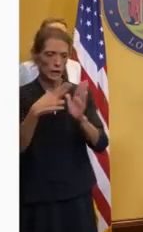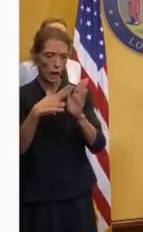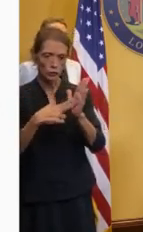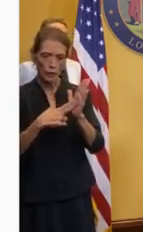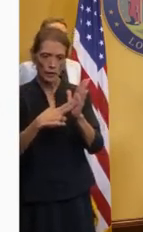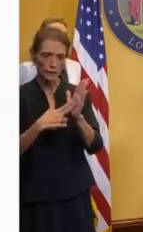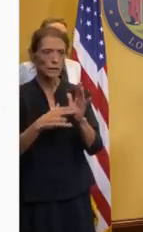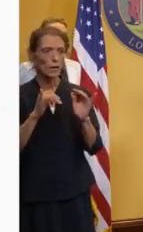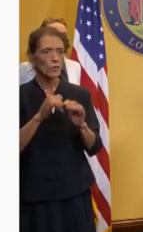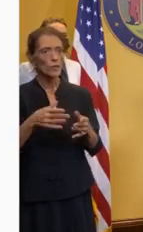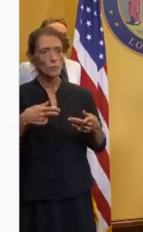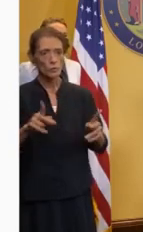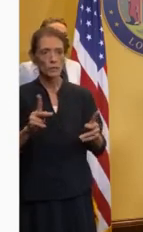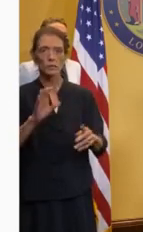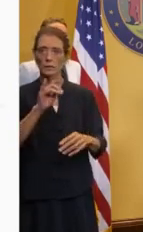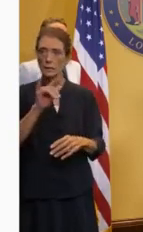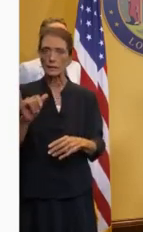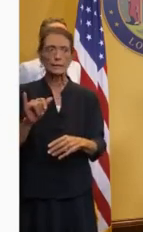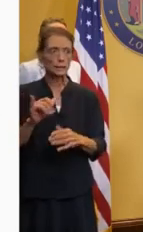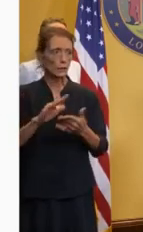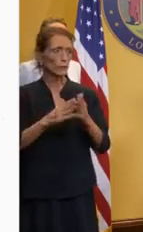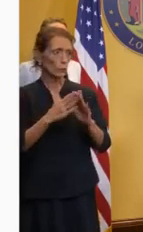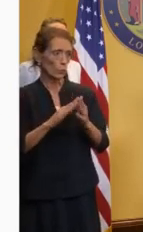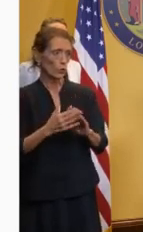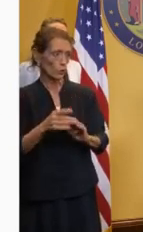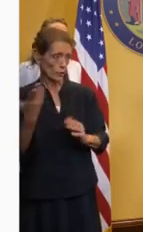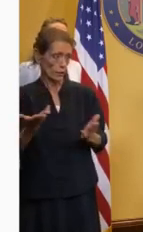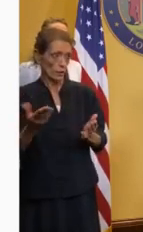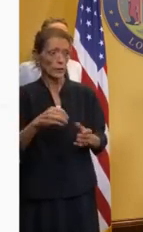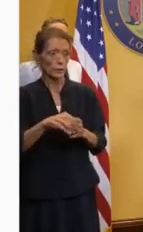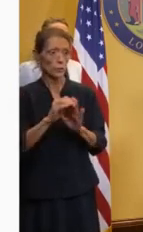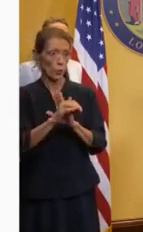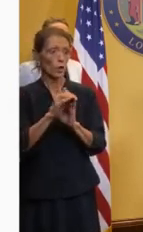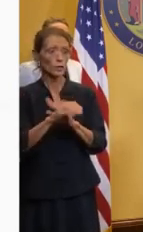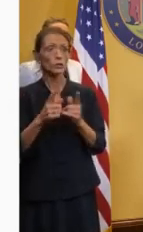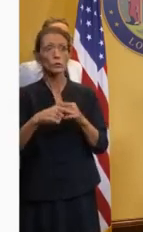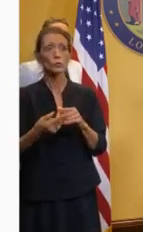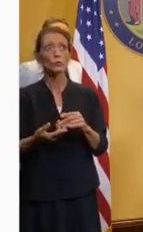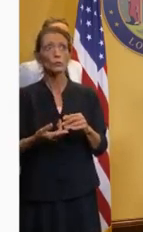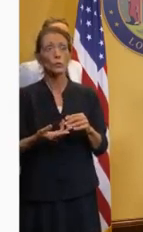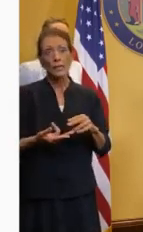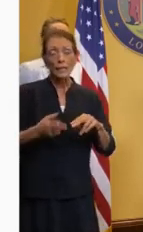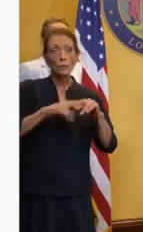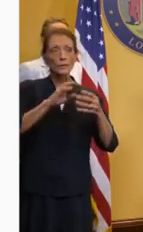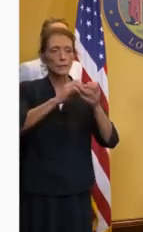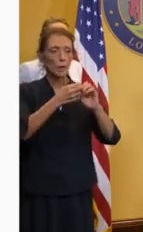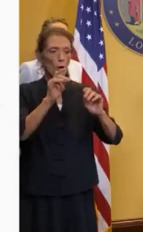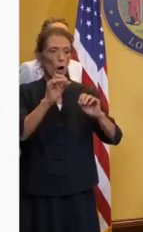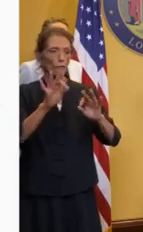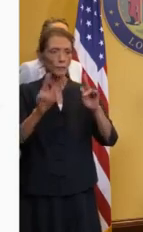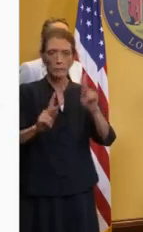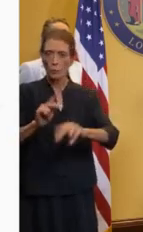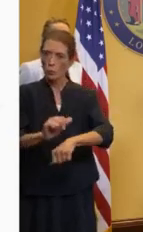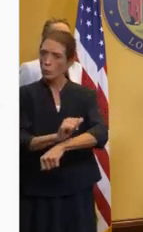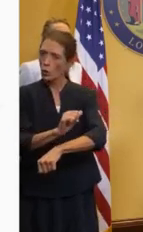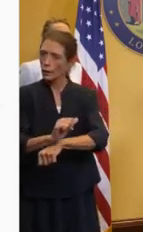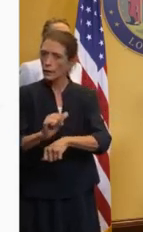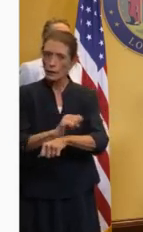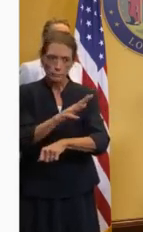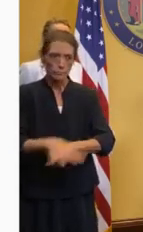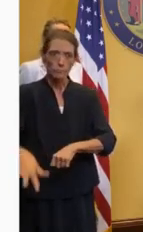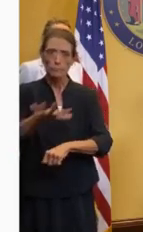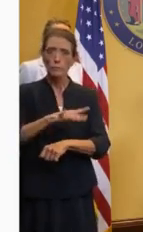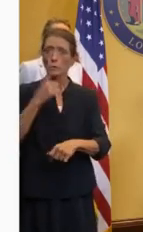that therefore allows the city of New Orleans to increase our capacity on the ground because we currently do not